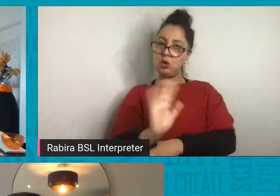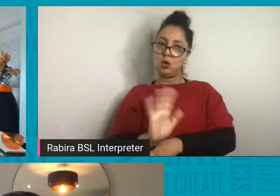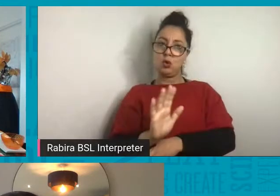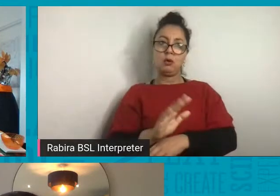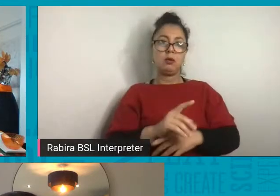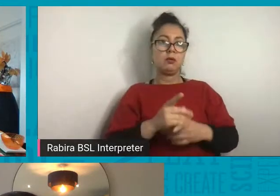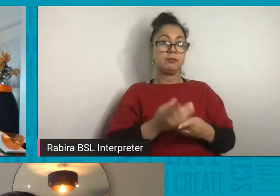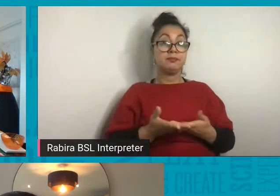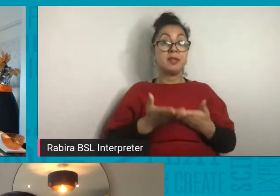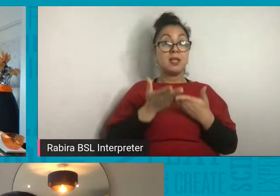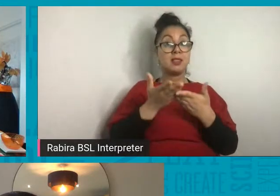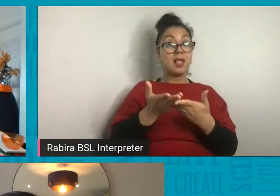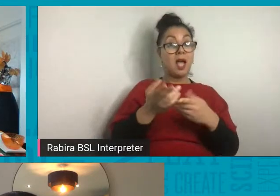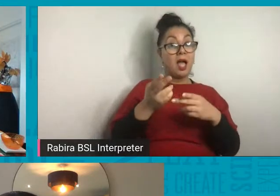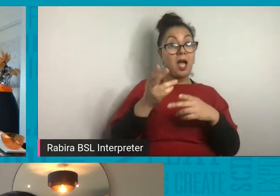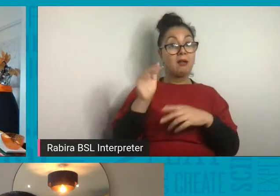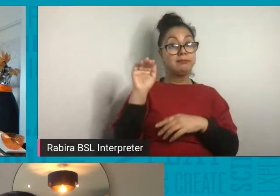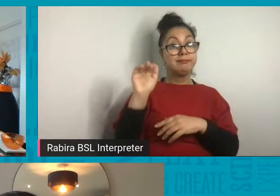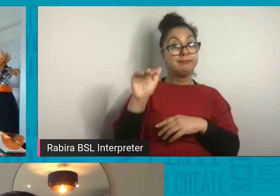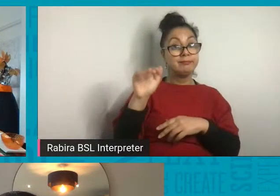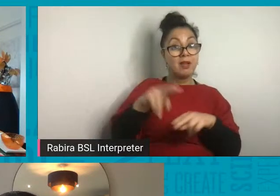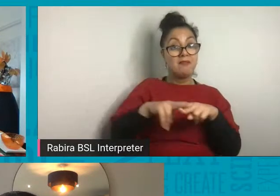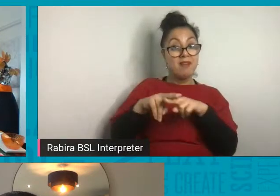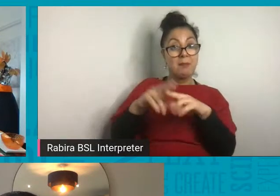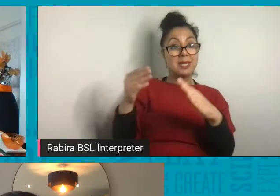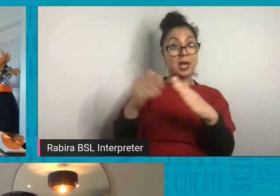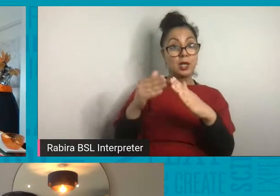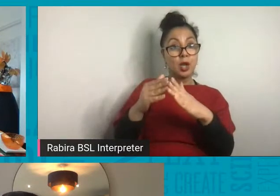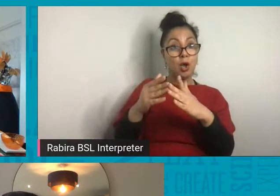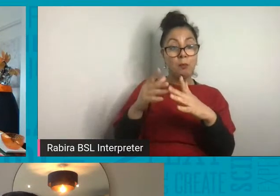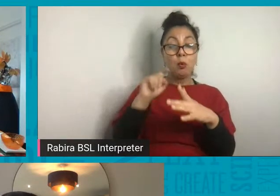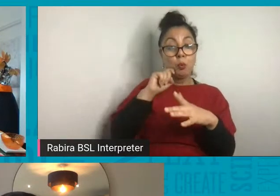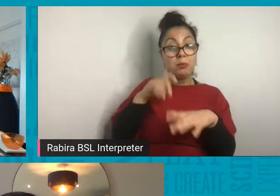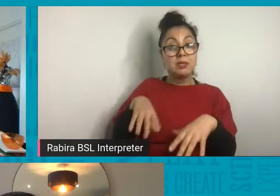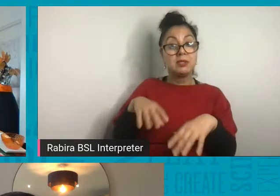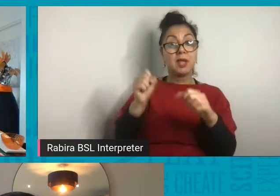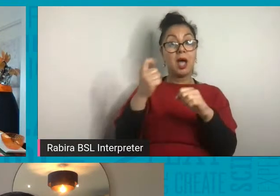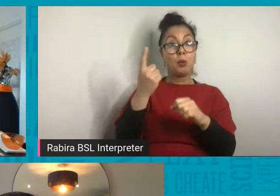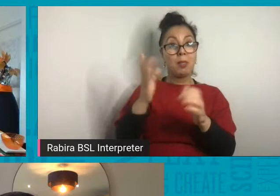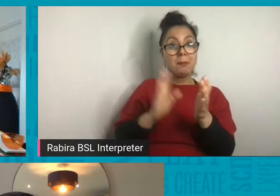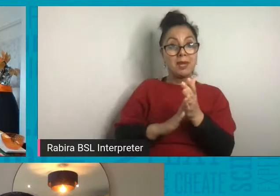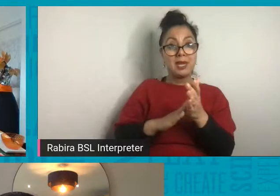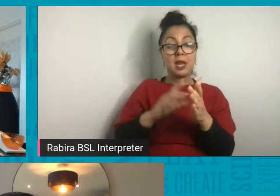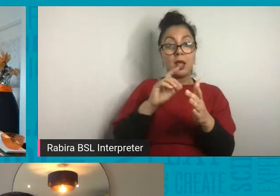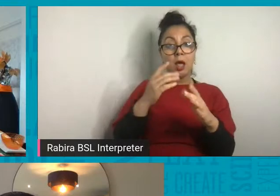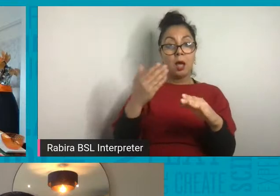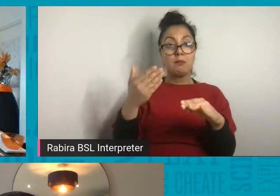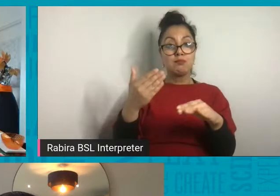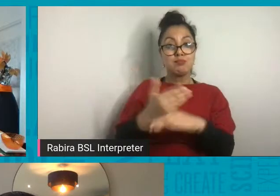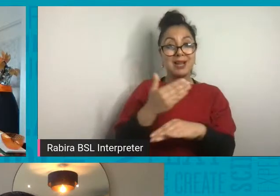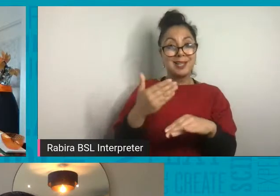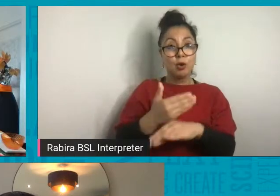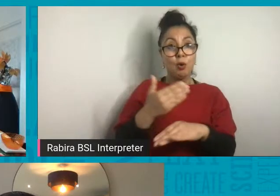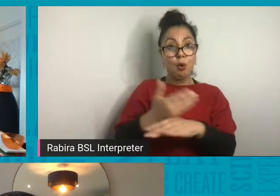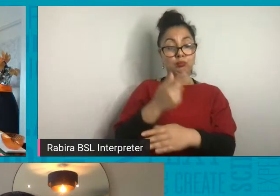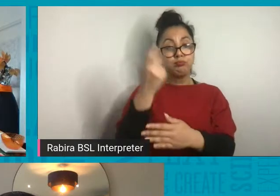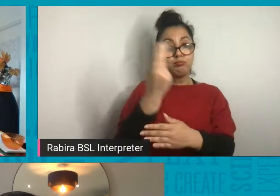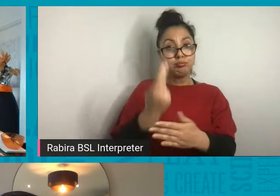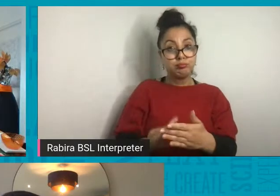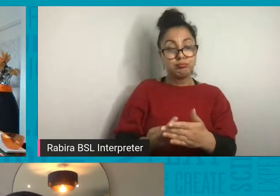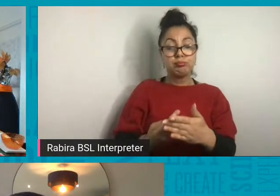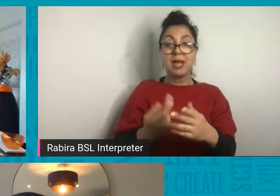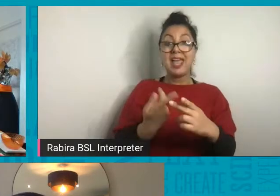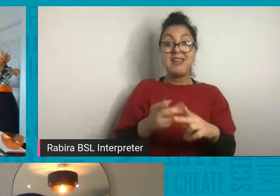little prompt, a reminder of about to start in a moment are practical. So if you do have magazines